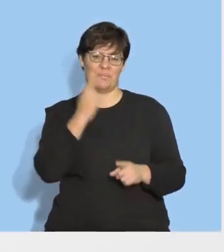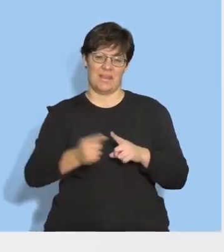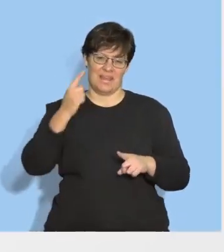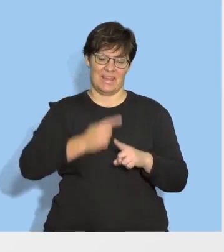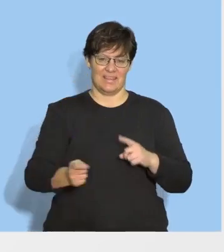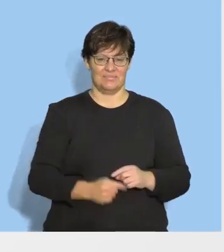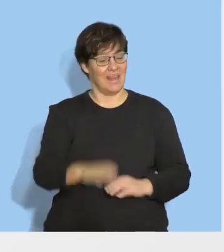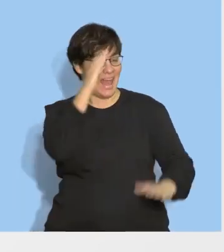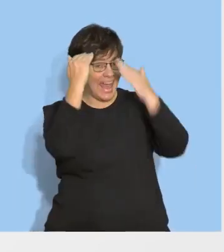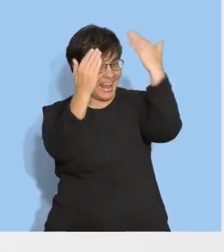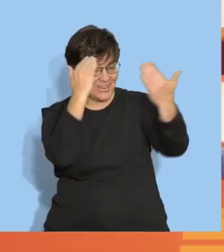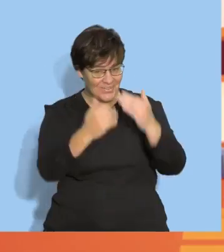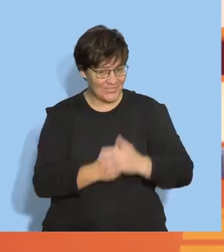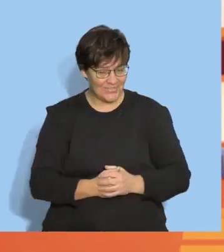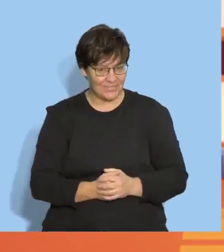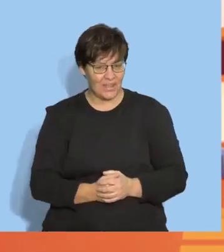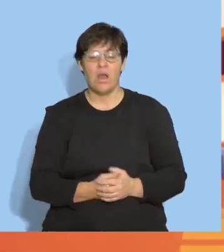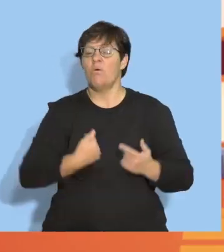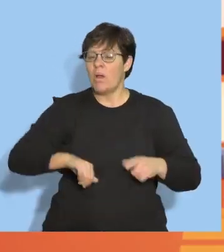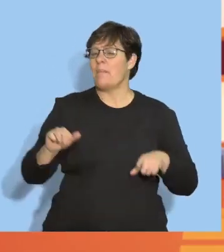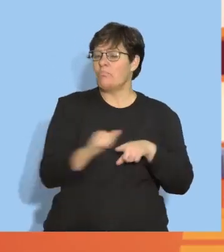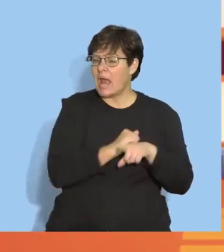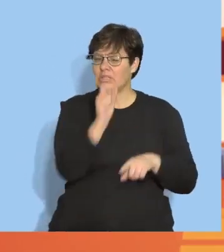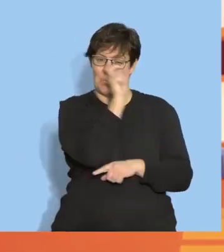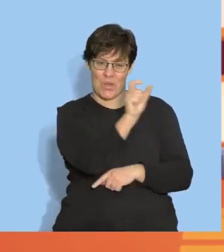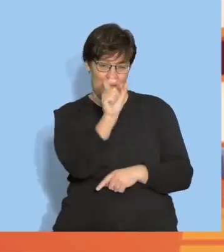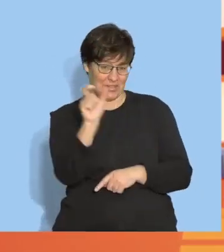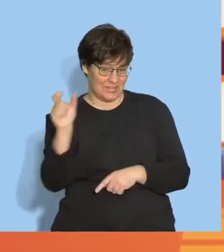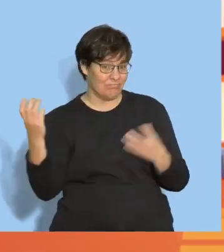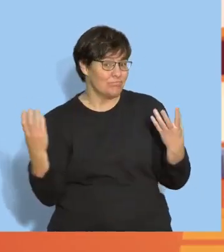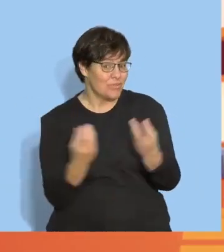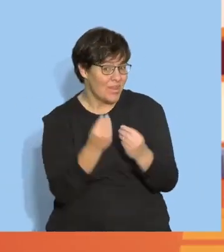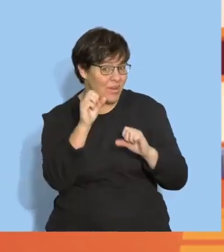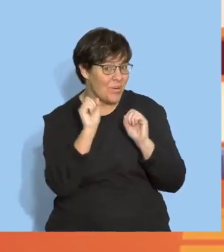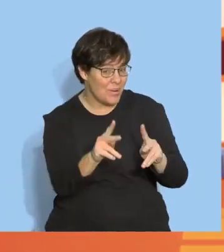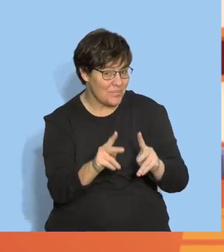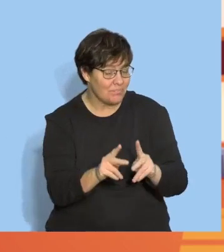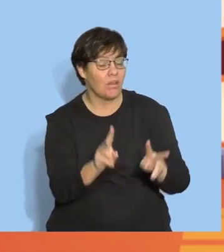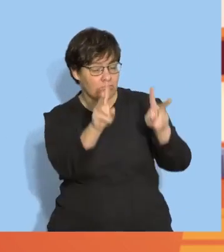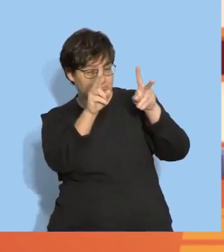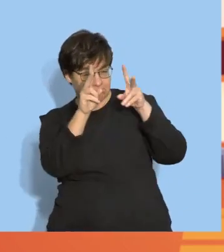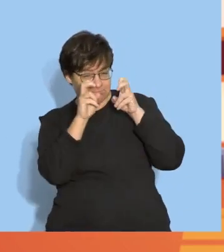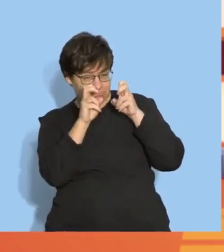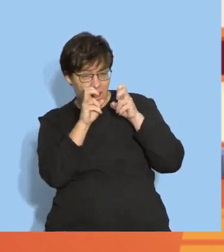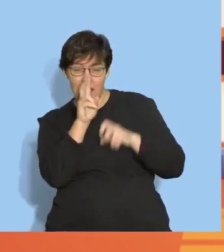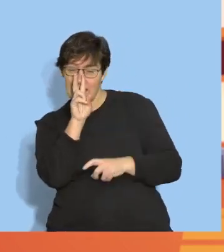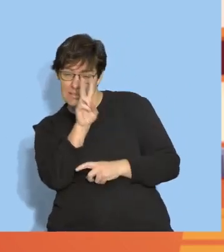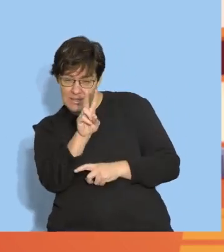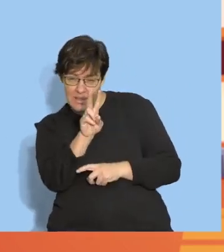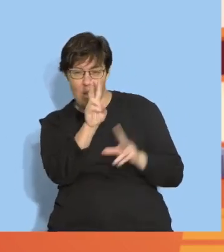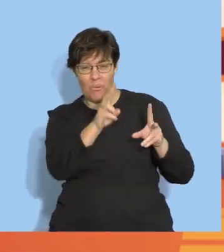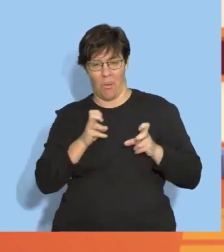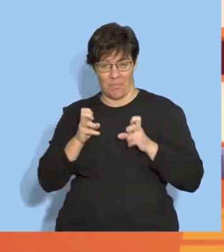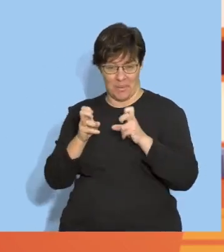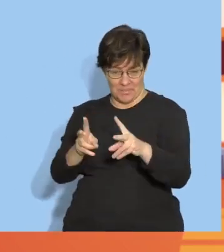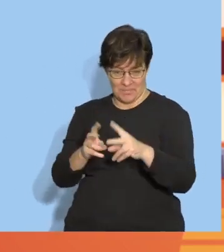Wordplay Hello there. We are going to practice some words together. Listen carefully and copy what